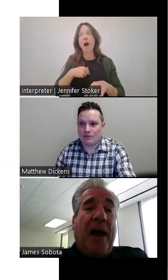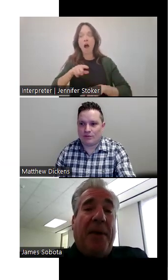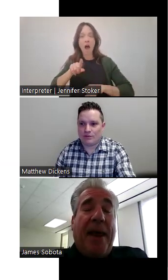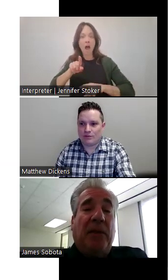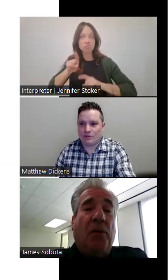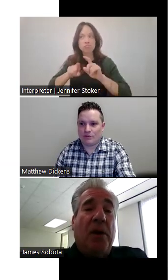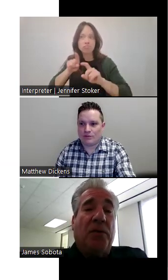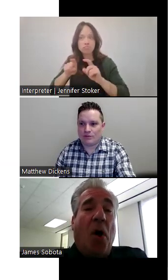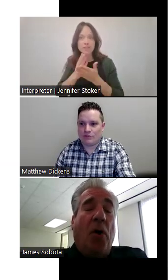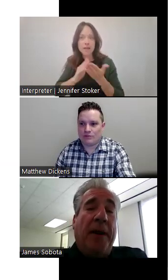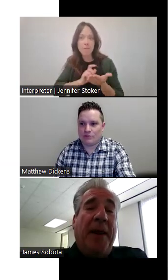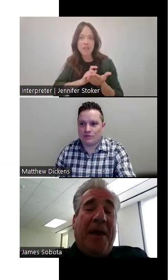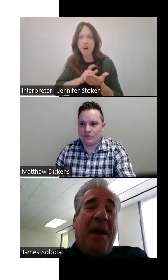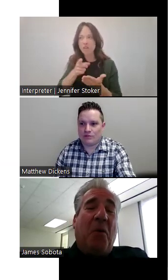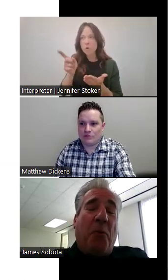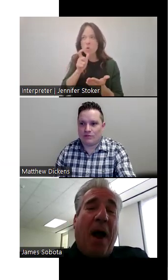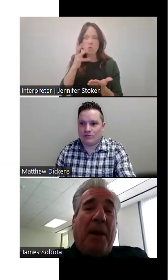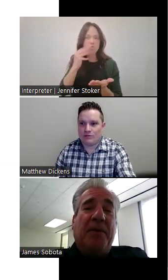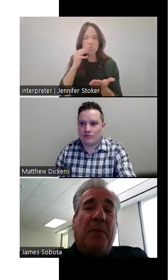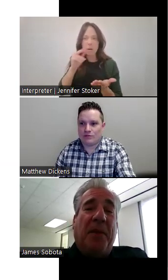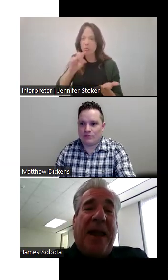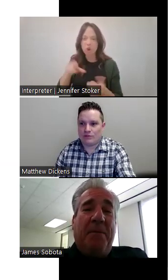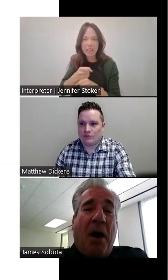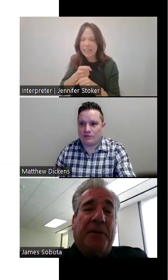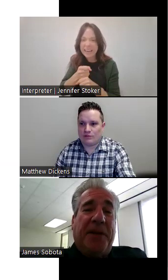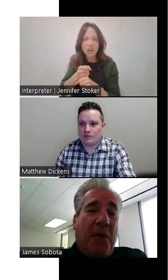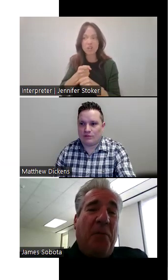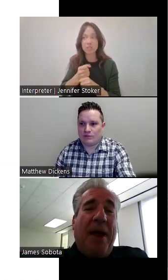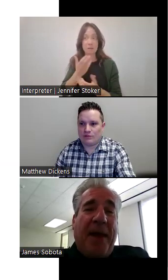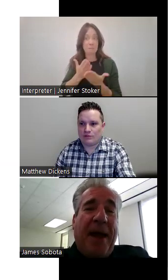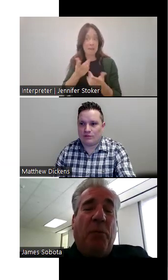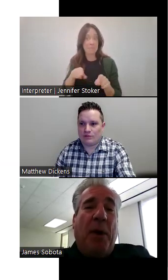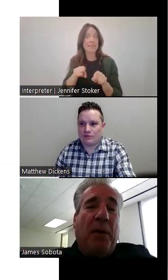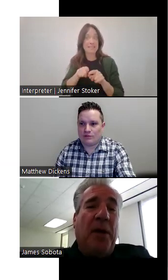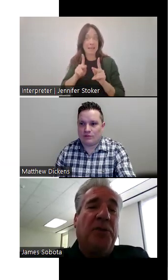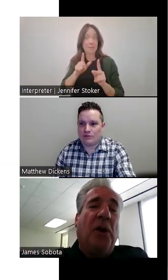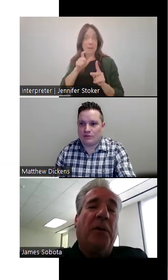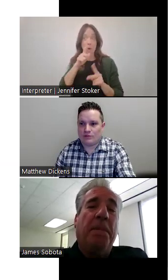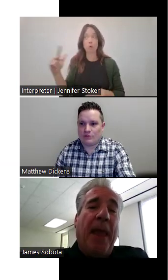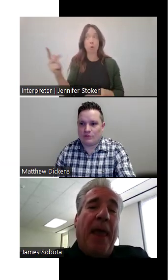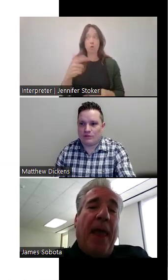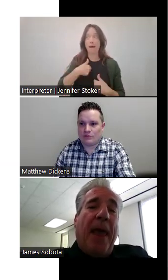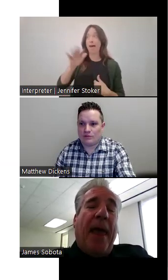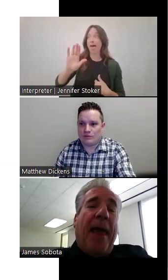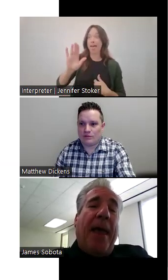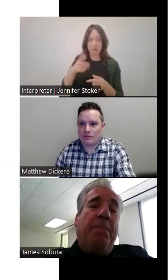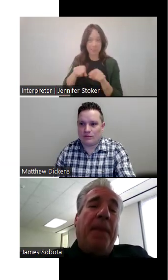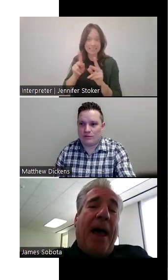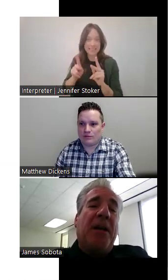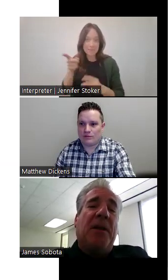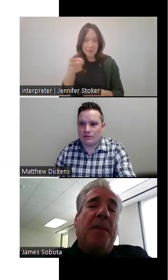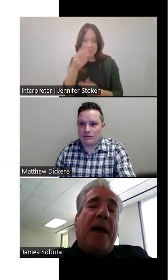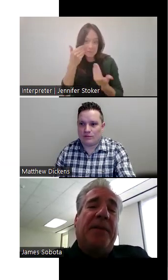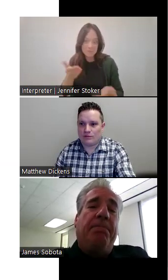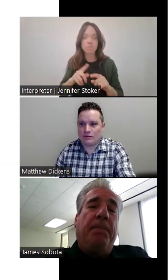at the time they had 30 years on and they were probably some of the same officers that we waved at when we were young children. And